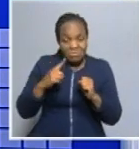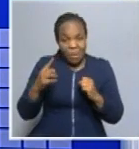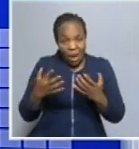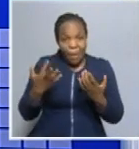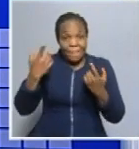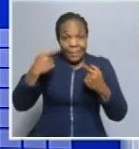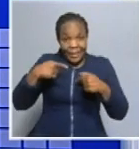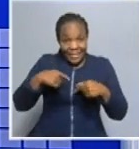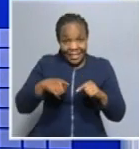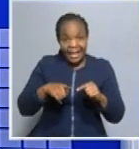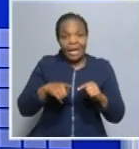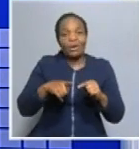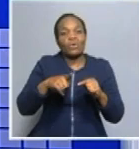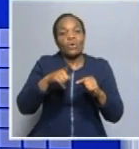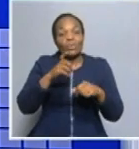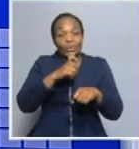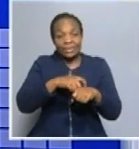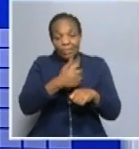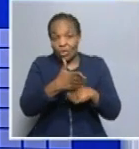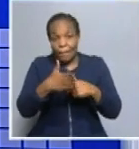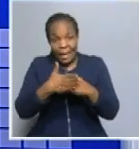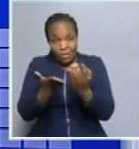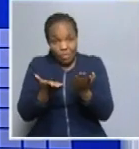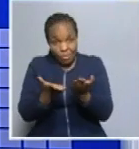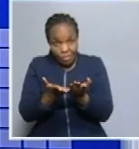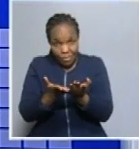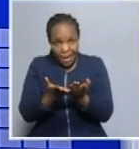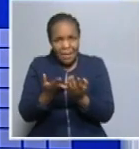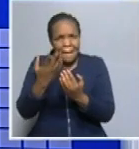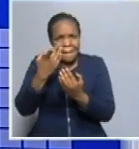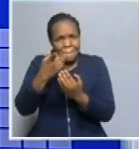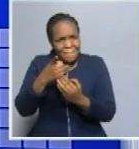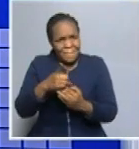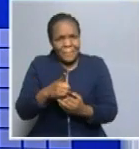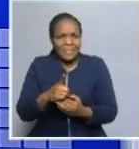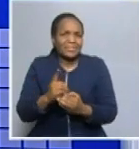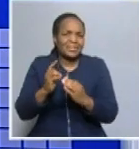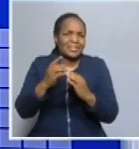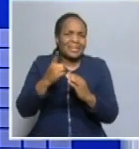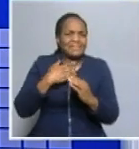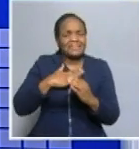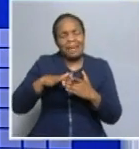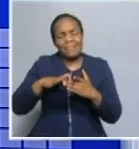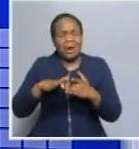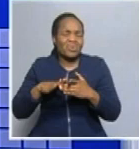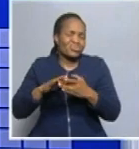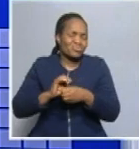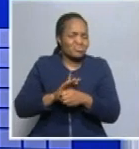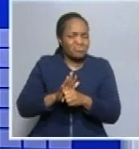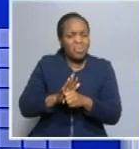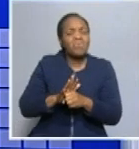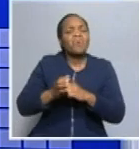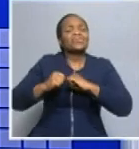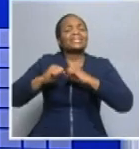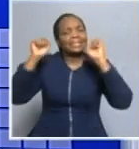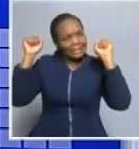the short-and-long-term forecast for COVID-19 still feels uncertain as well as challenging. Now, as schools